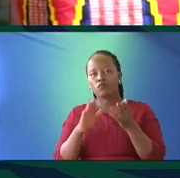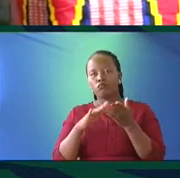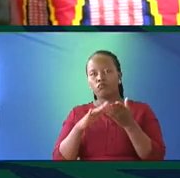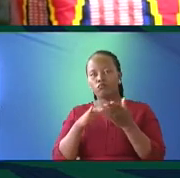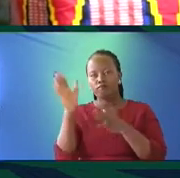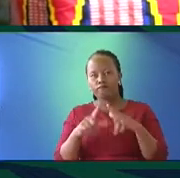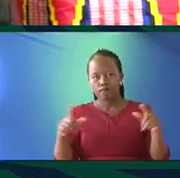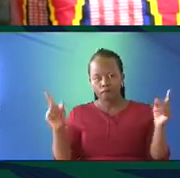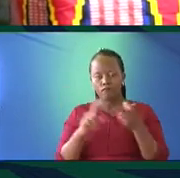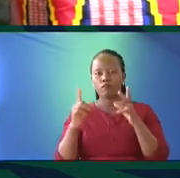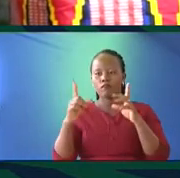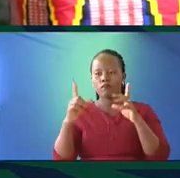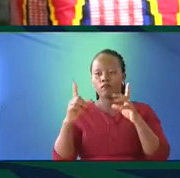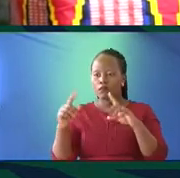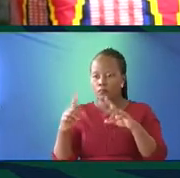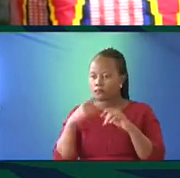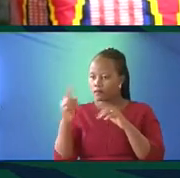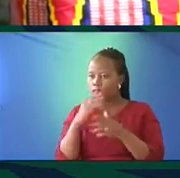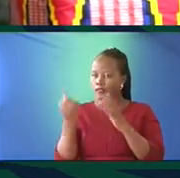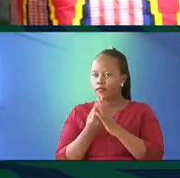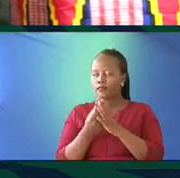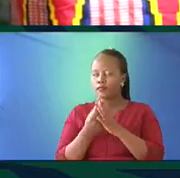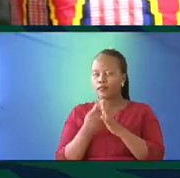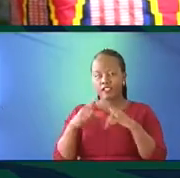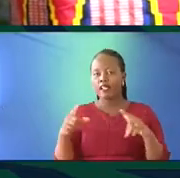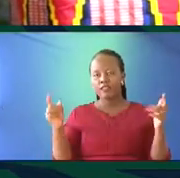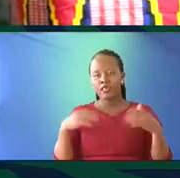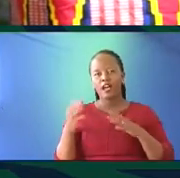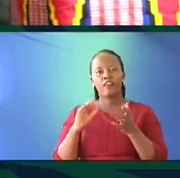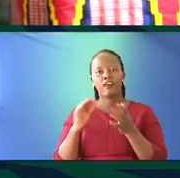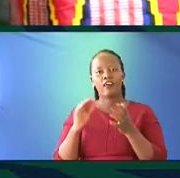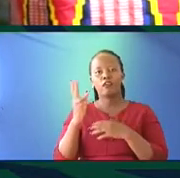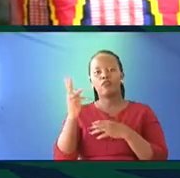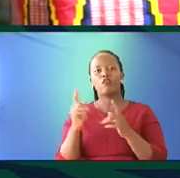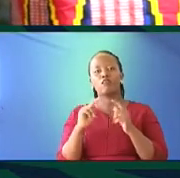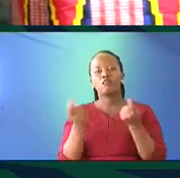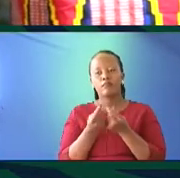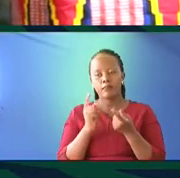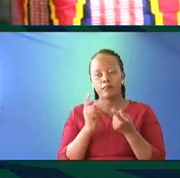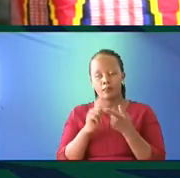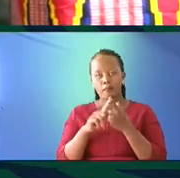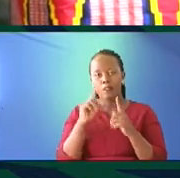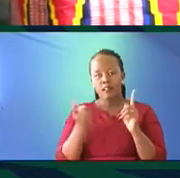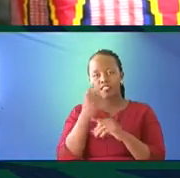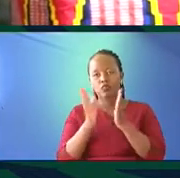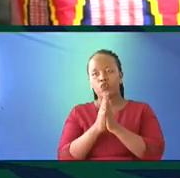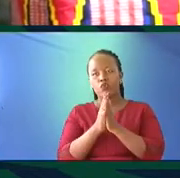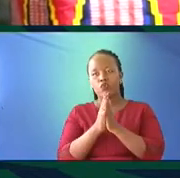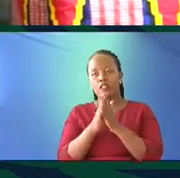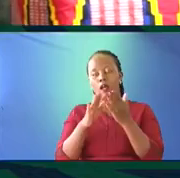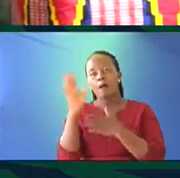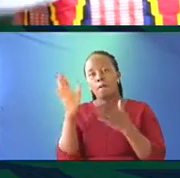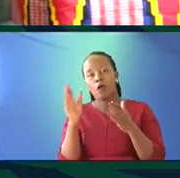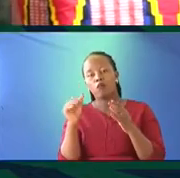most languages, if you look at the word order of all words' languages, there's only like four types. Those who start with a subject and an object and a verb,